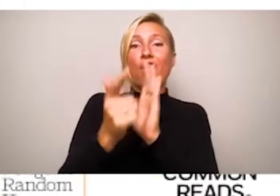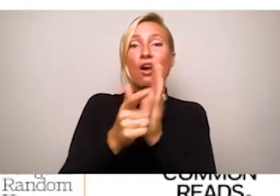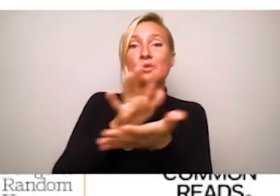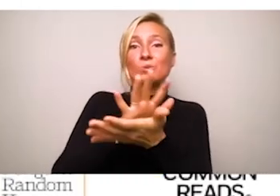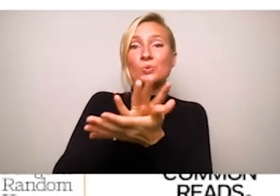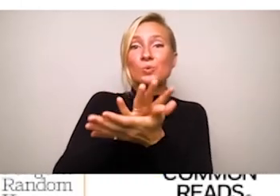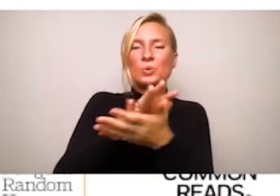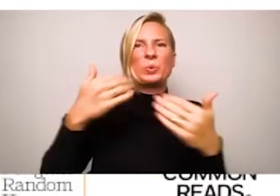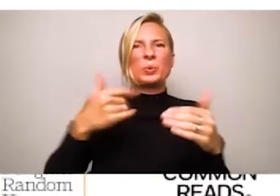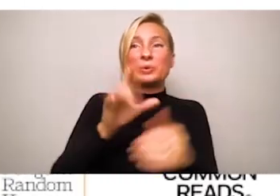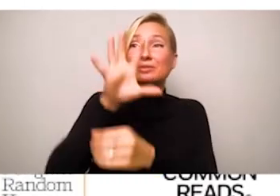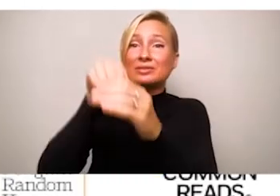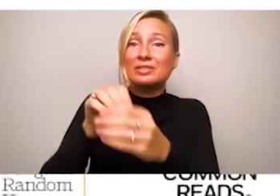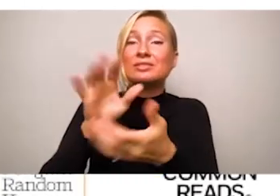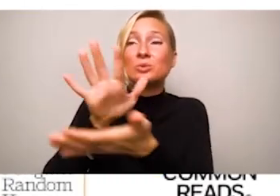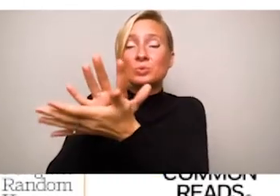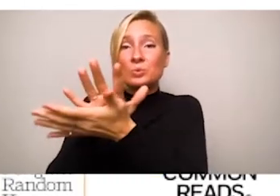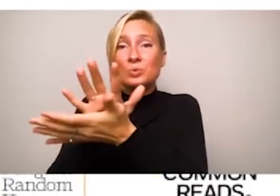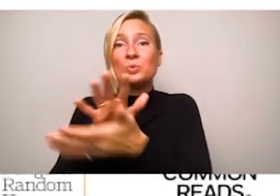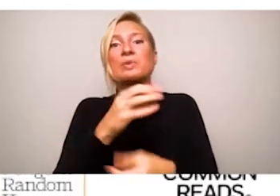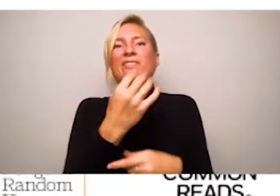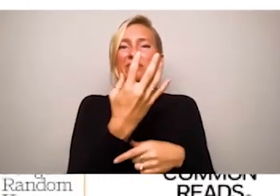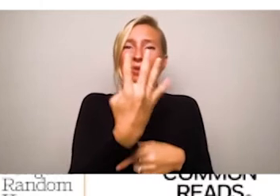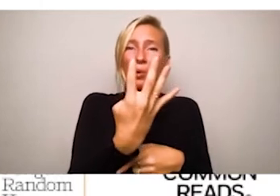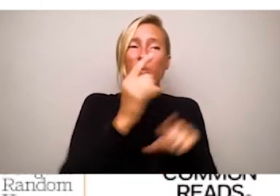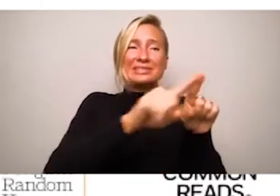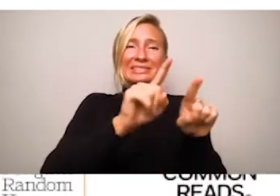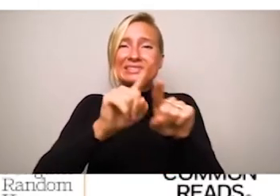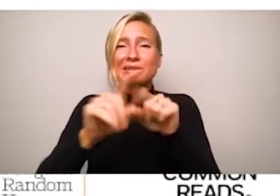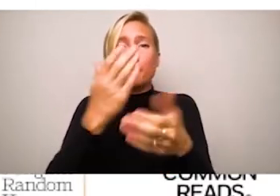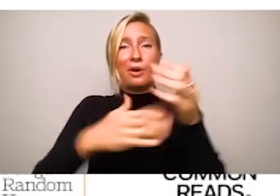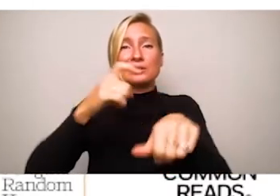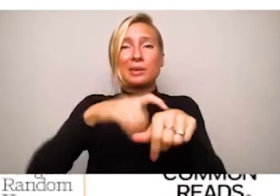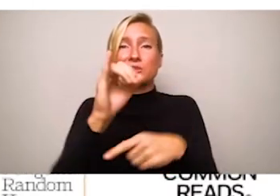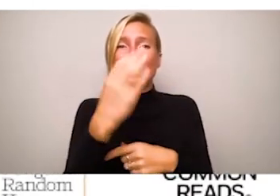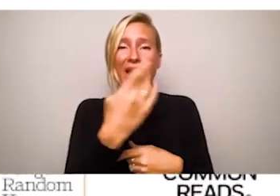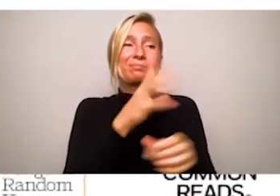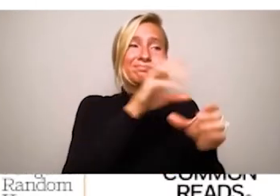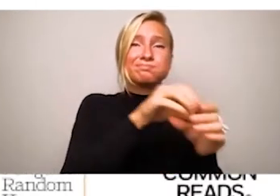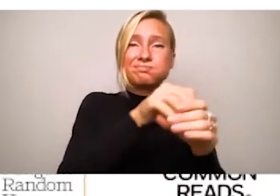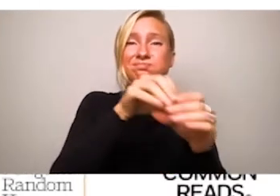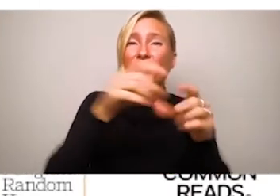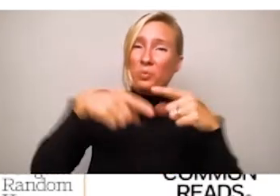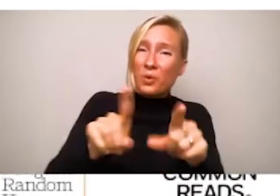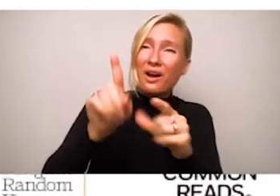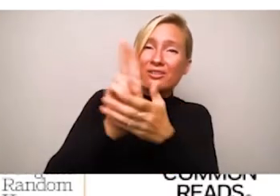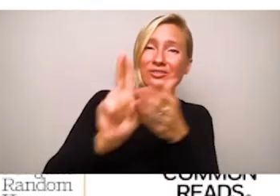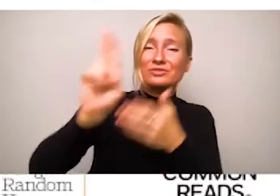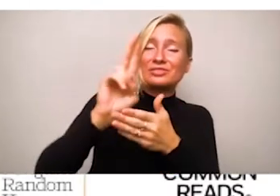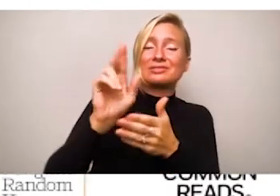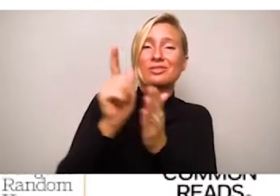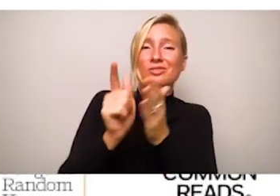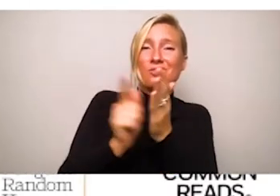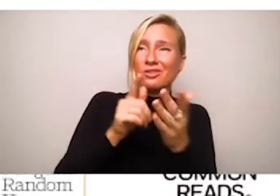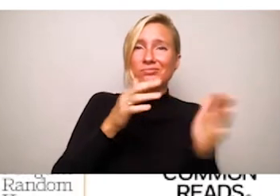-time jobs, Tianjuli is now a litigator. She wrote Beautiful Country on her iPhone during her subway commute